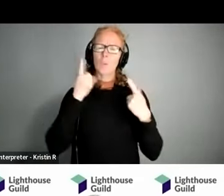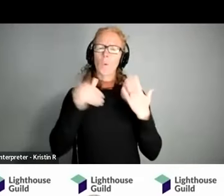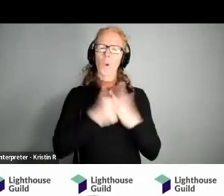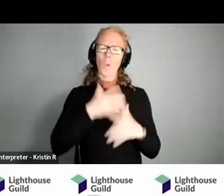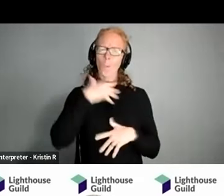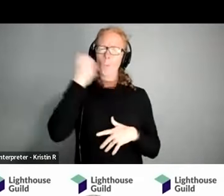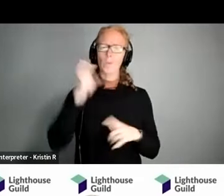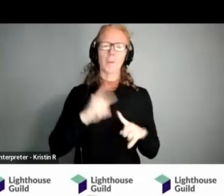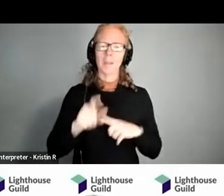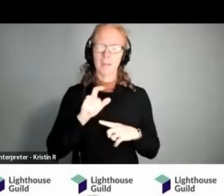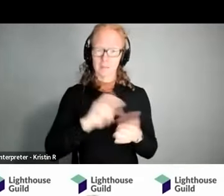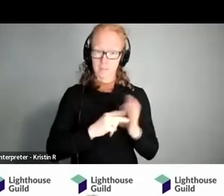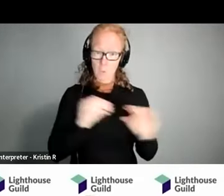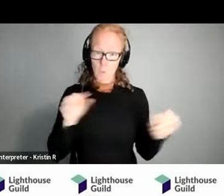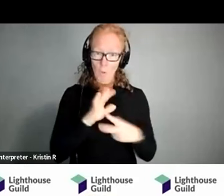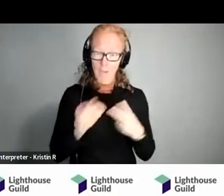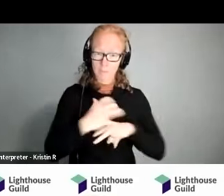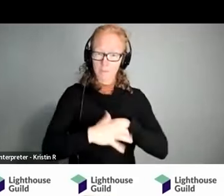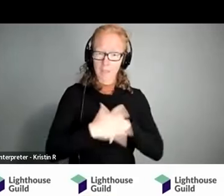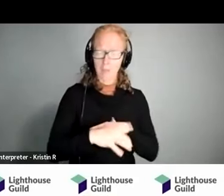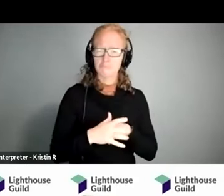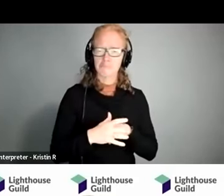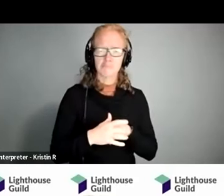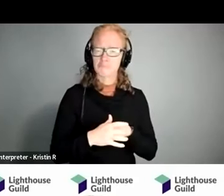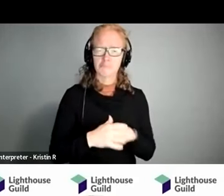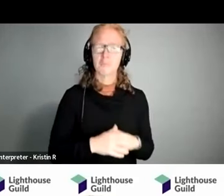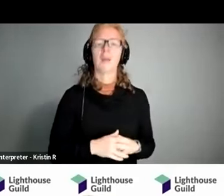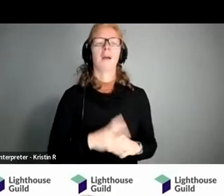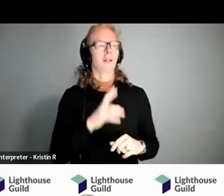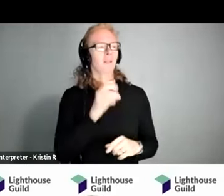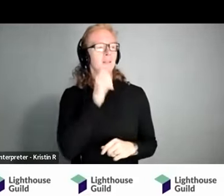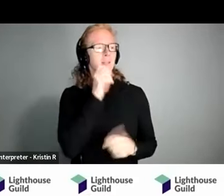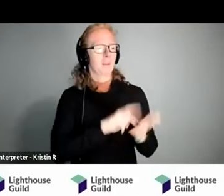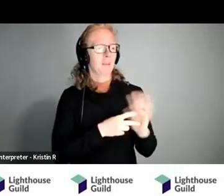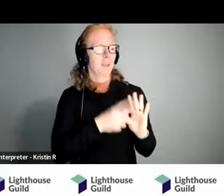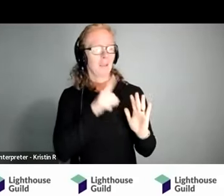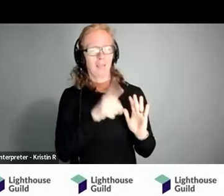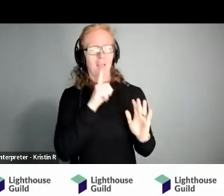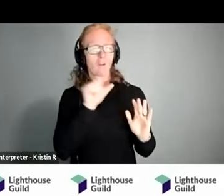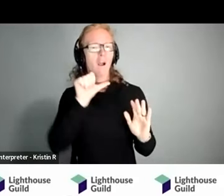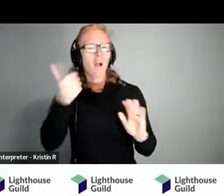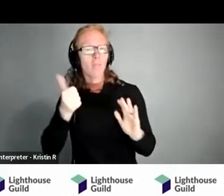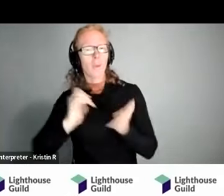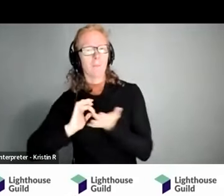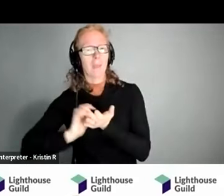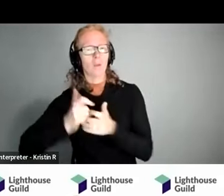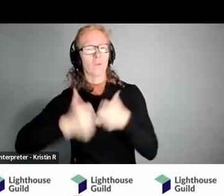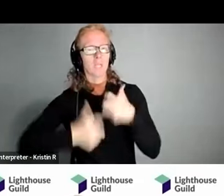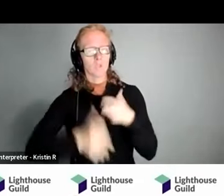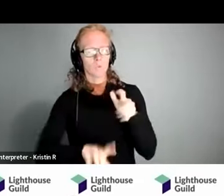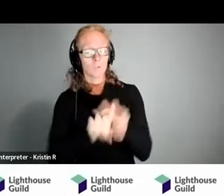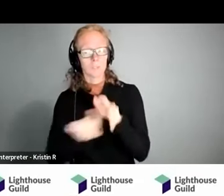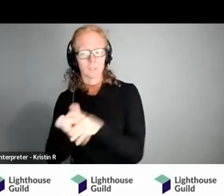doesn't mean there's not options available to us and it doesn't mean that there's not underlying medical issues that in fact